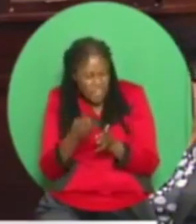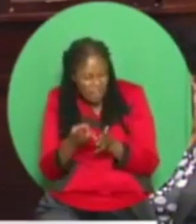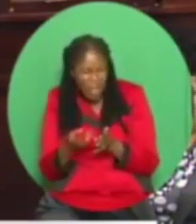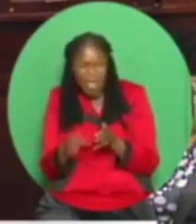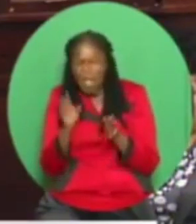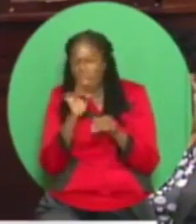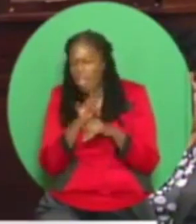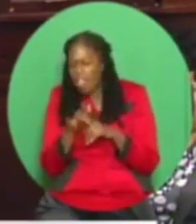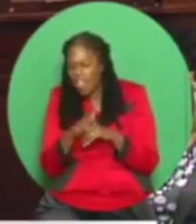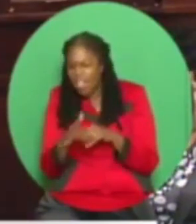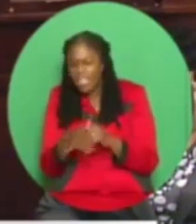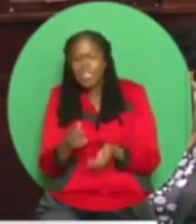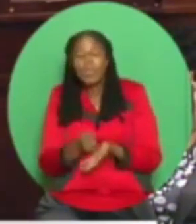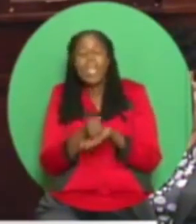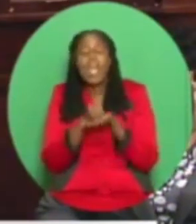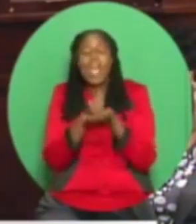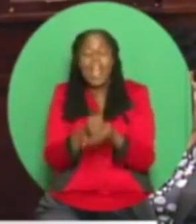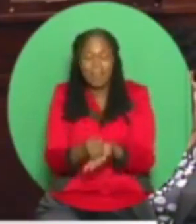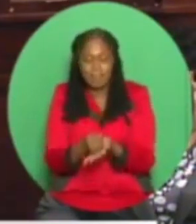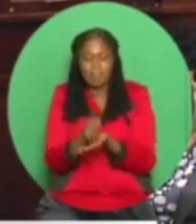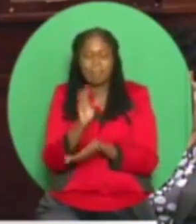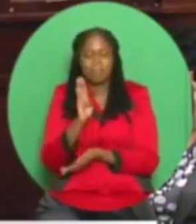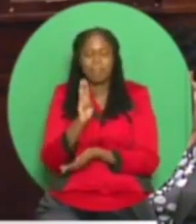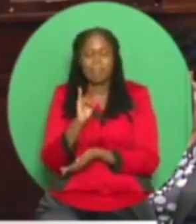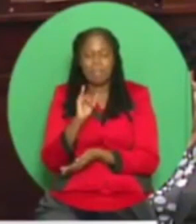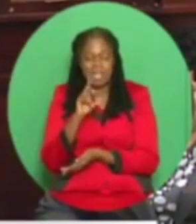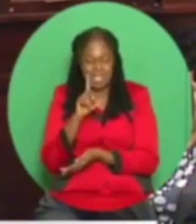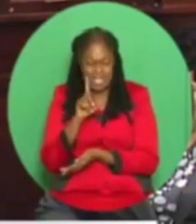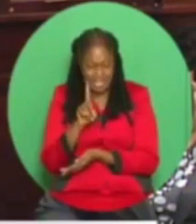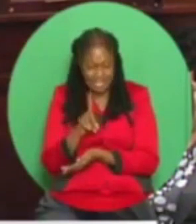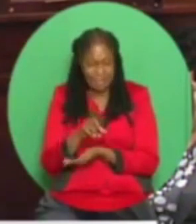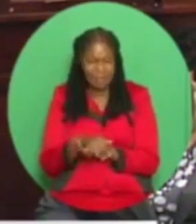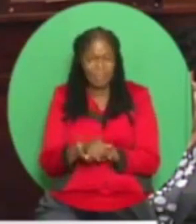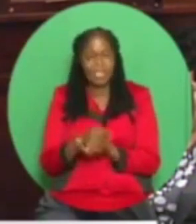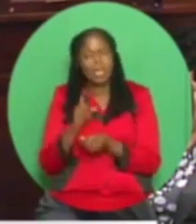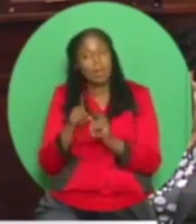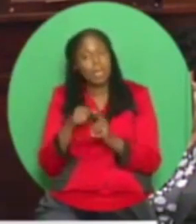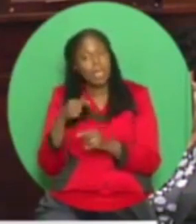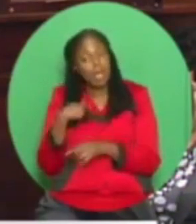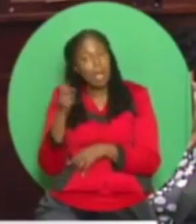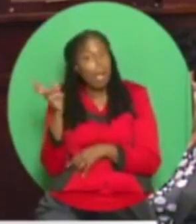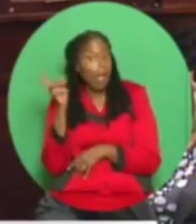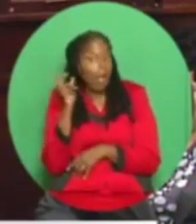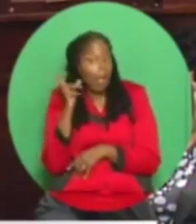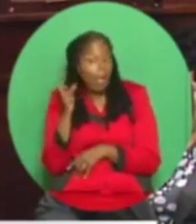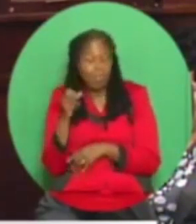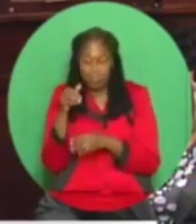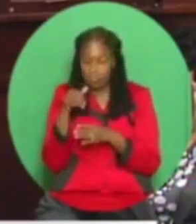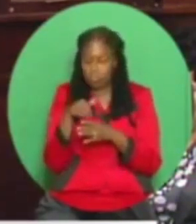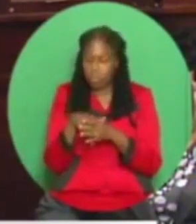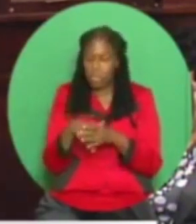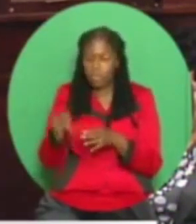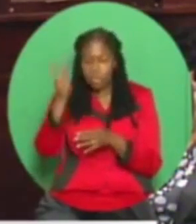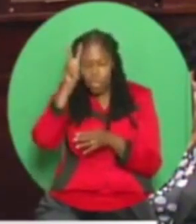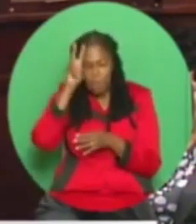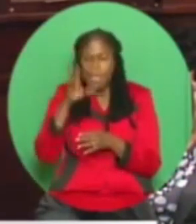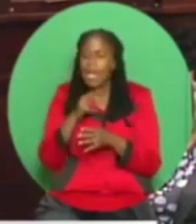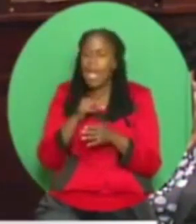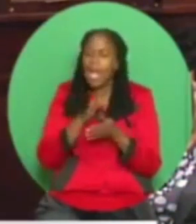Madam Speaker, when I heard this company was in Suriname, I immediately asked some friends of mine to check it out, tell me.